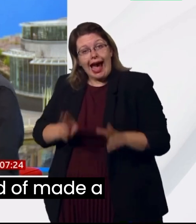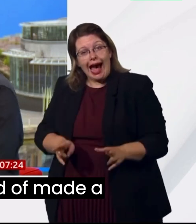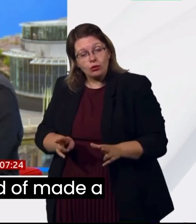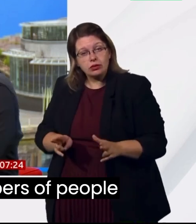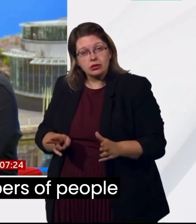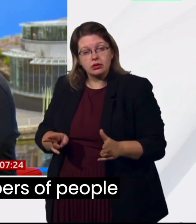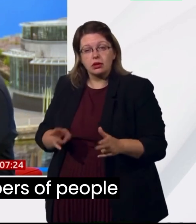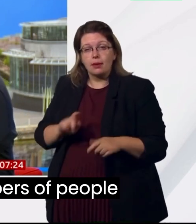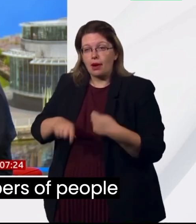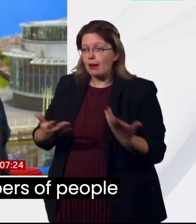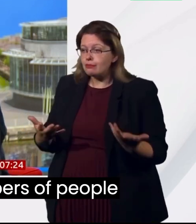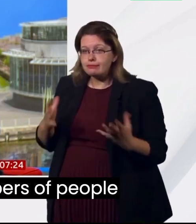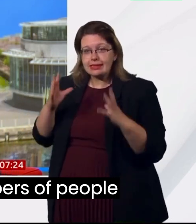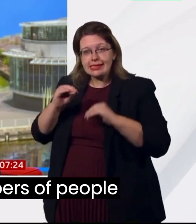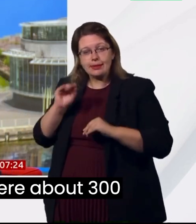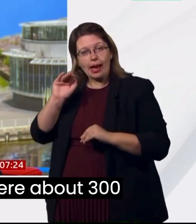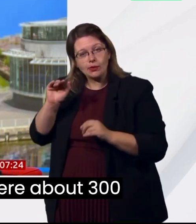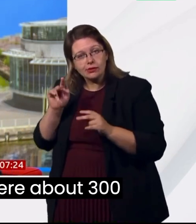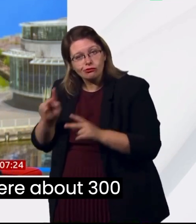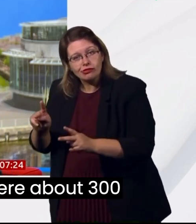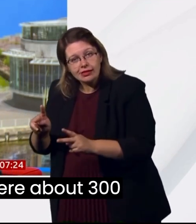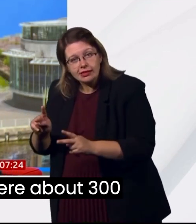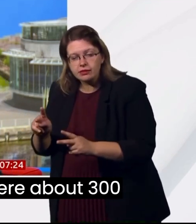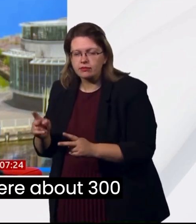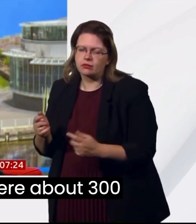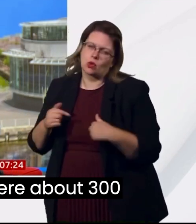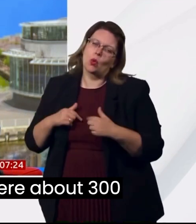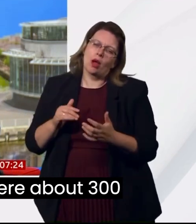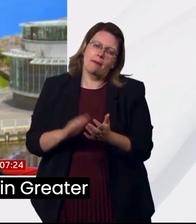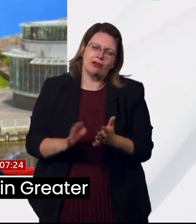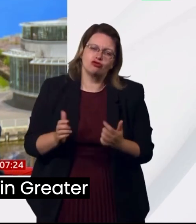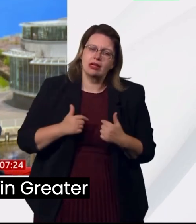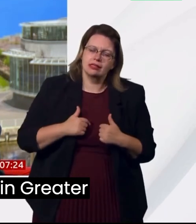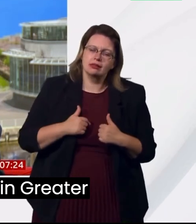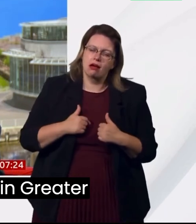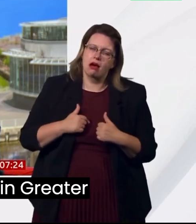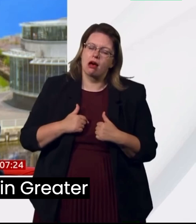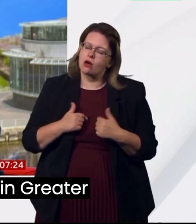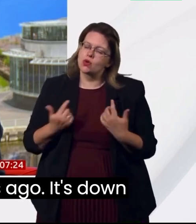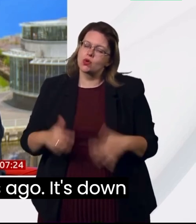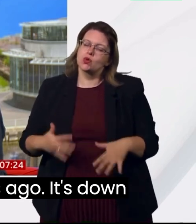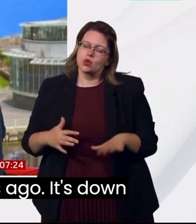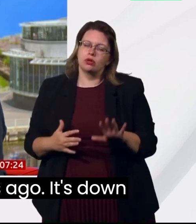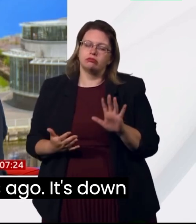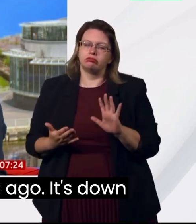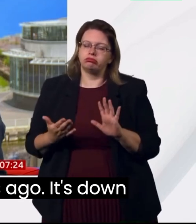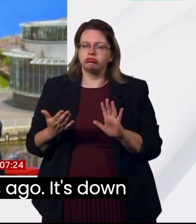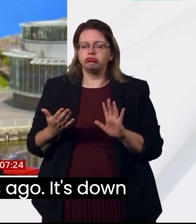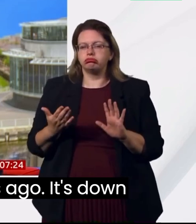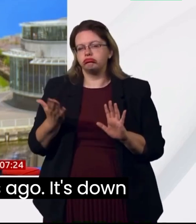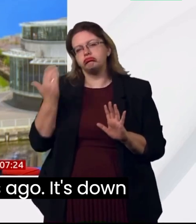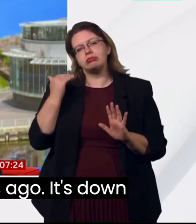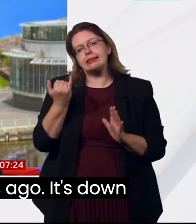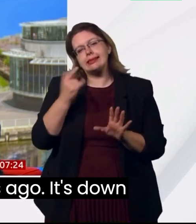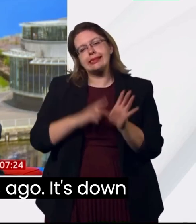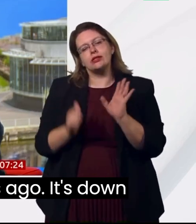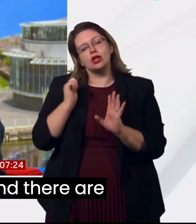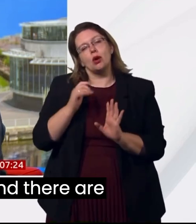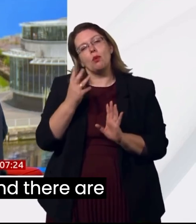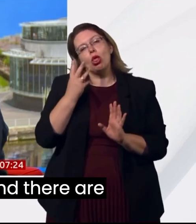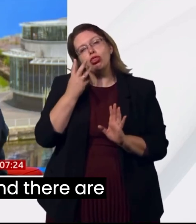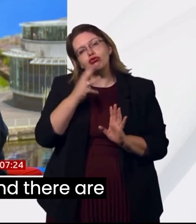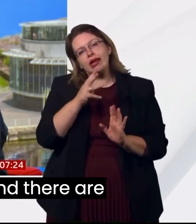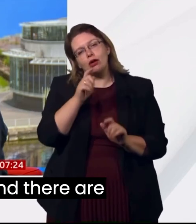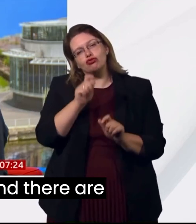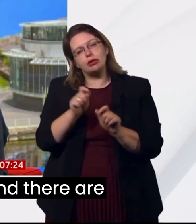made a big difference to the numbers of people sleeping rough. So there were about 300 people sleeping rough in Greater Manchester about six years ago. It's down